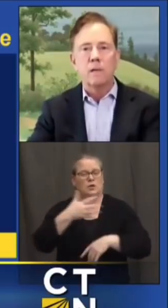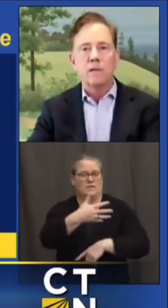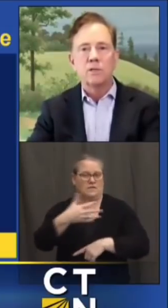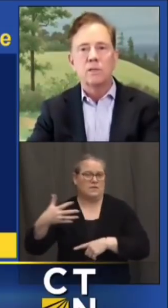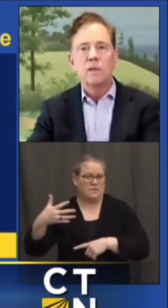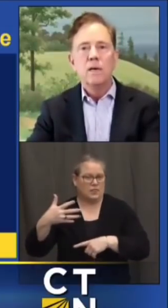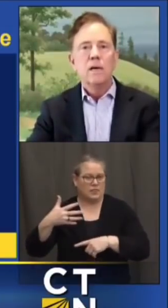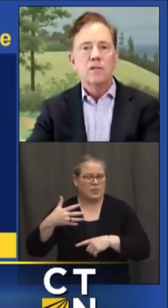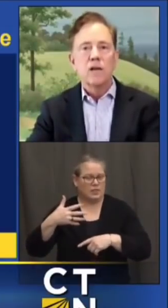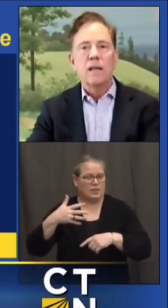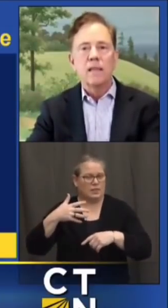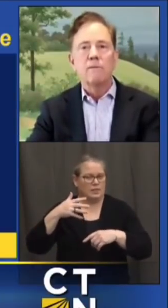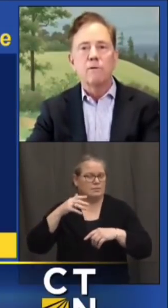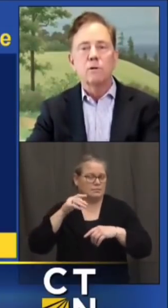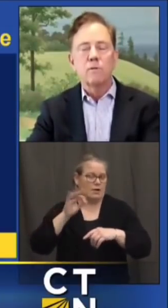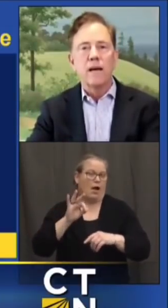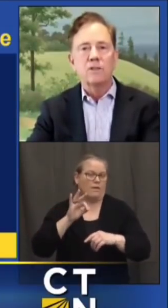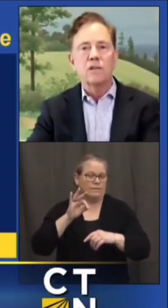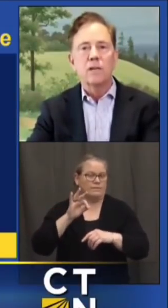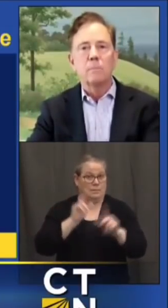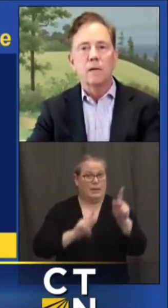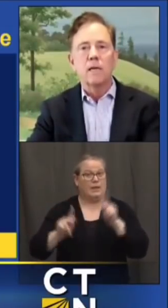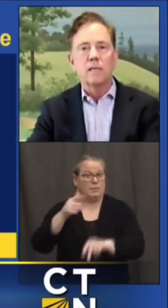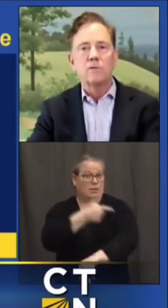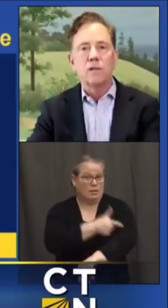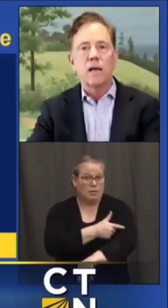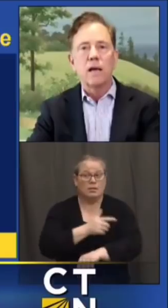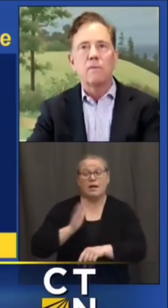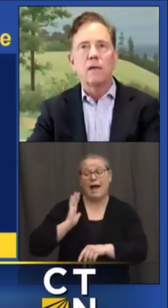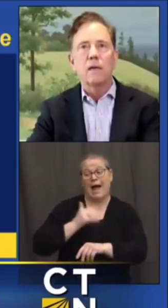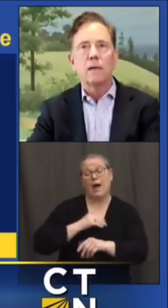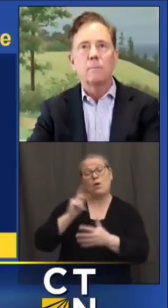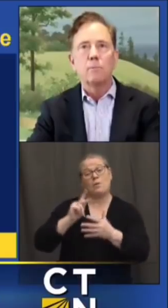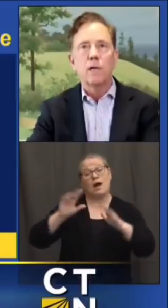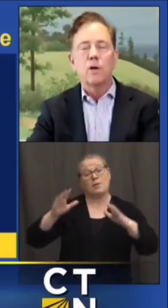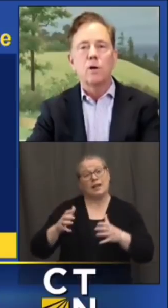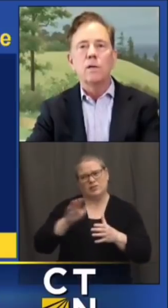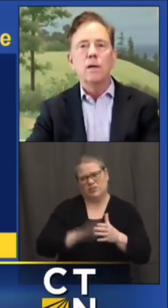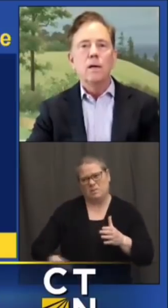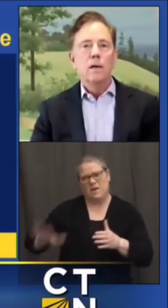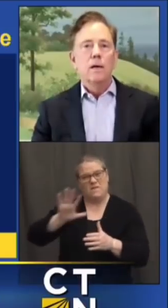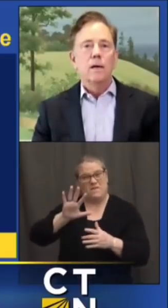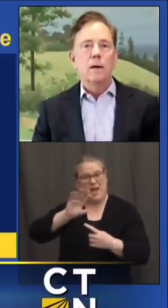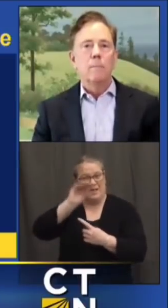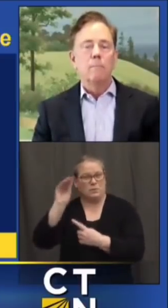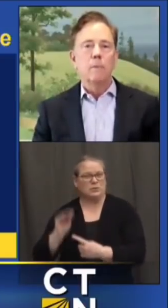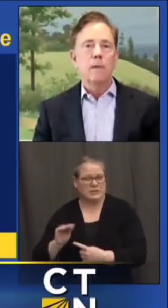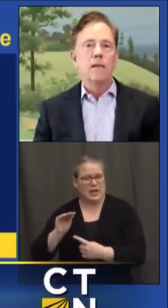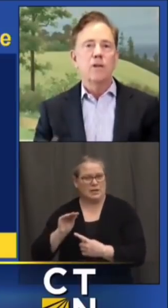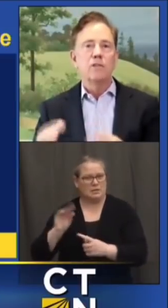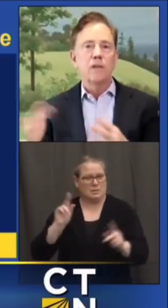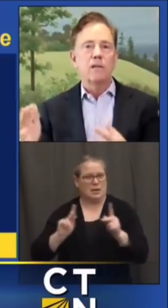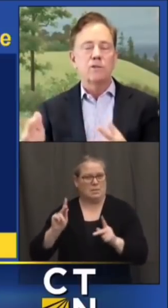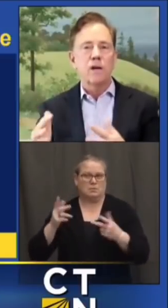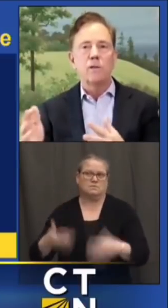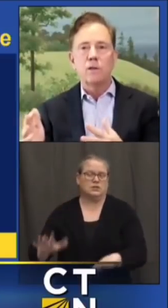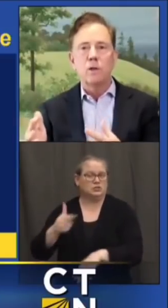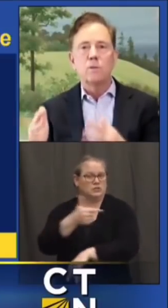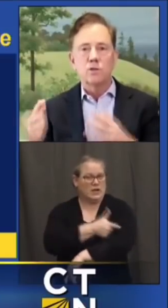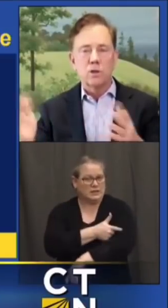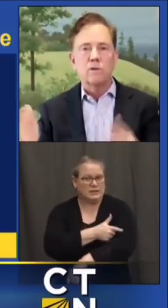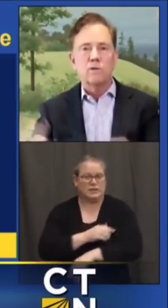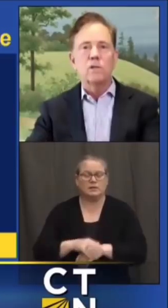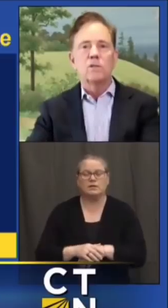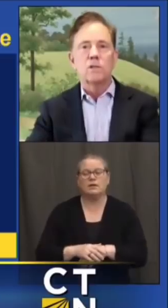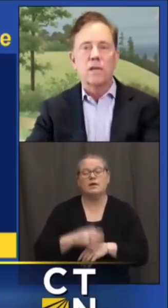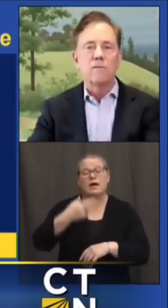population has gotten that first vaccine by the end of today I think pretty good um HHS Health and Human